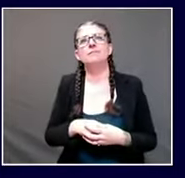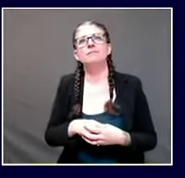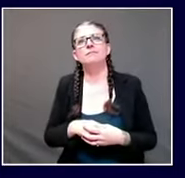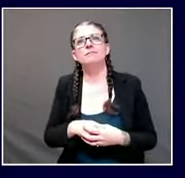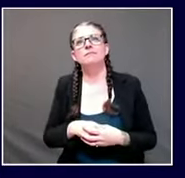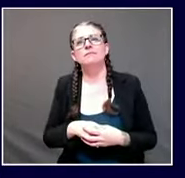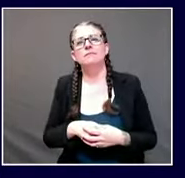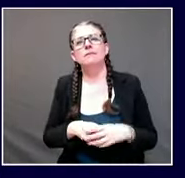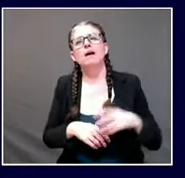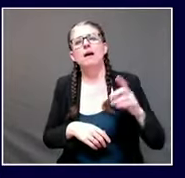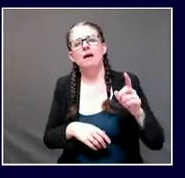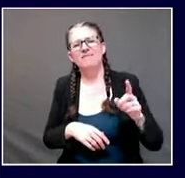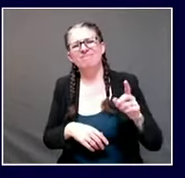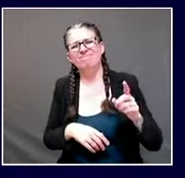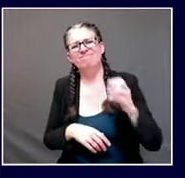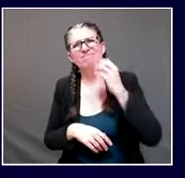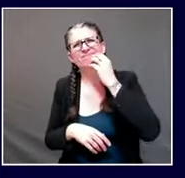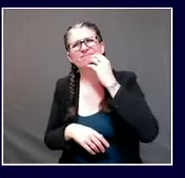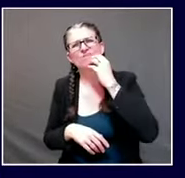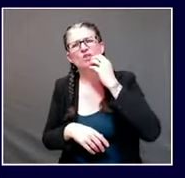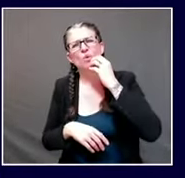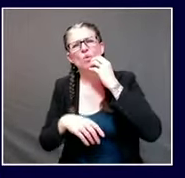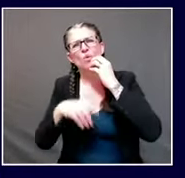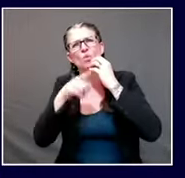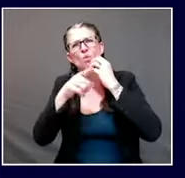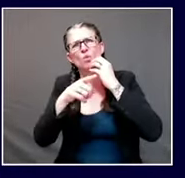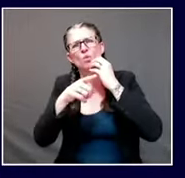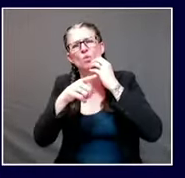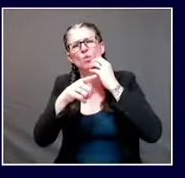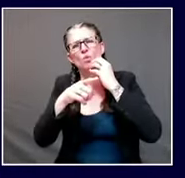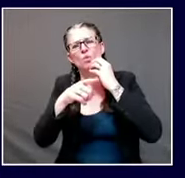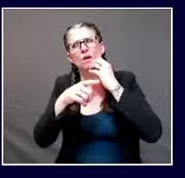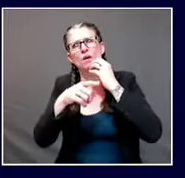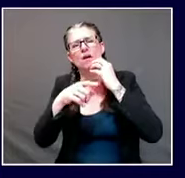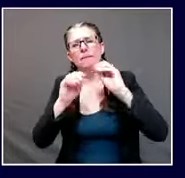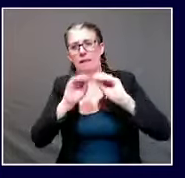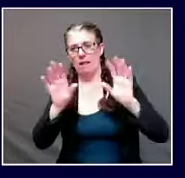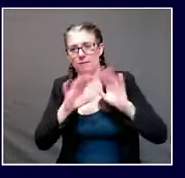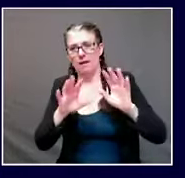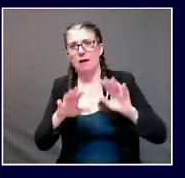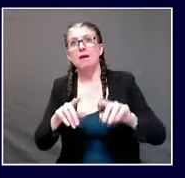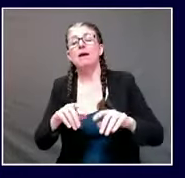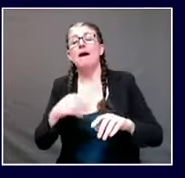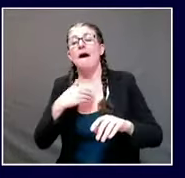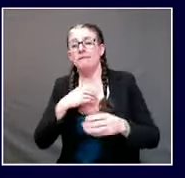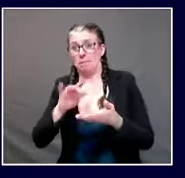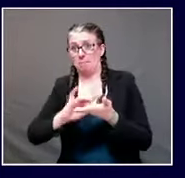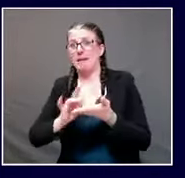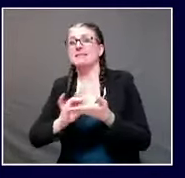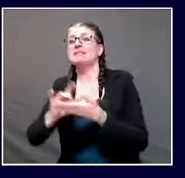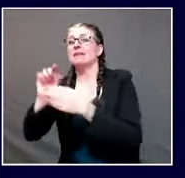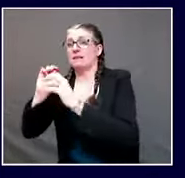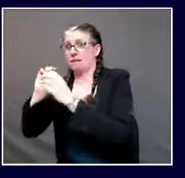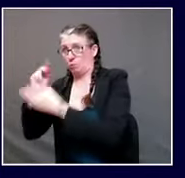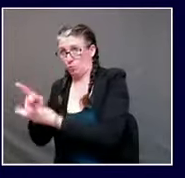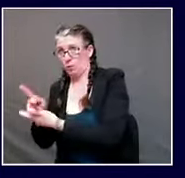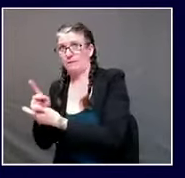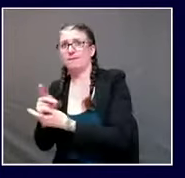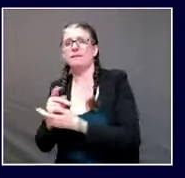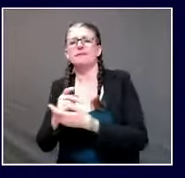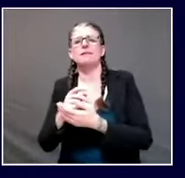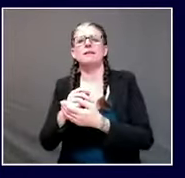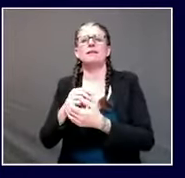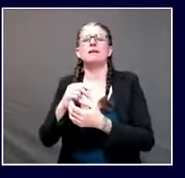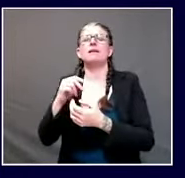supply that that is correct and that won't begin until the very earliest of next week both of these drugs are in extremely